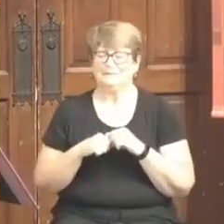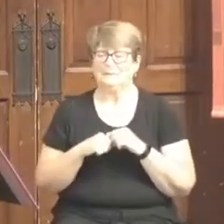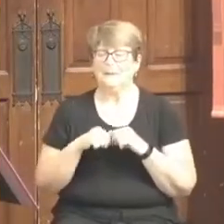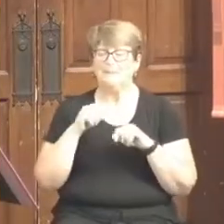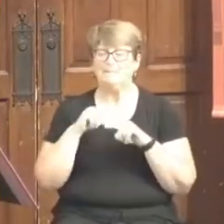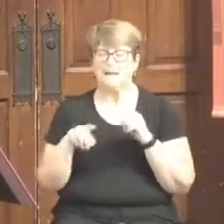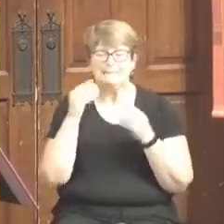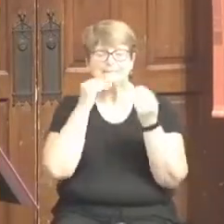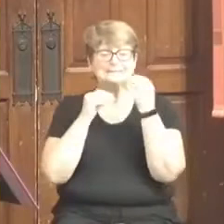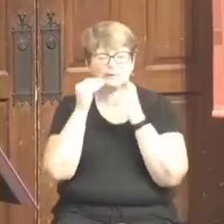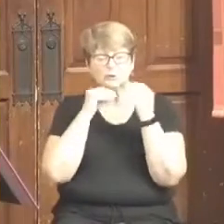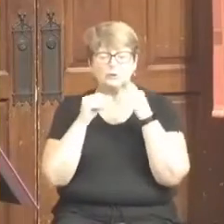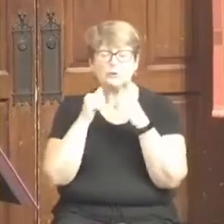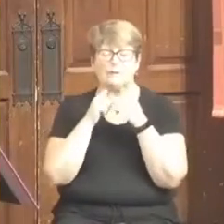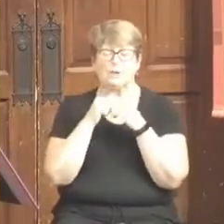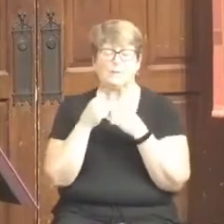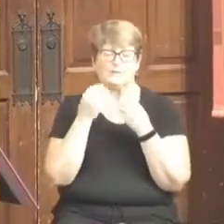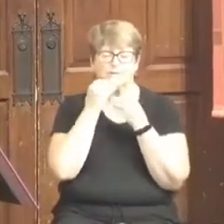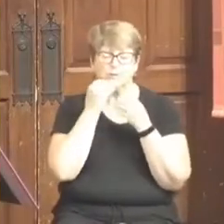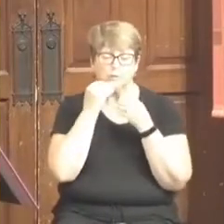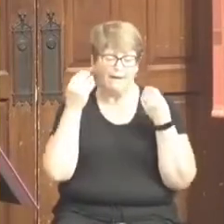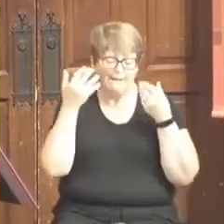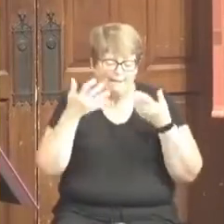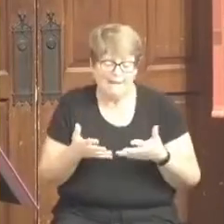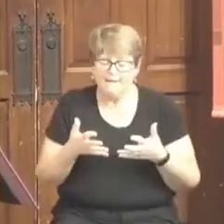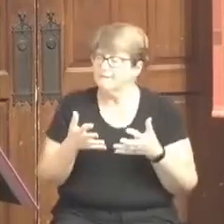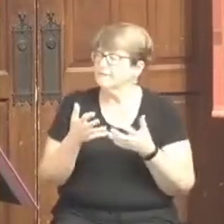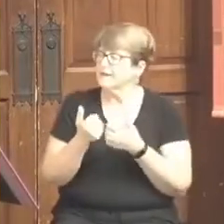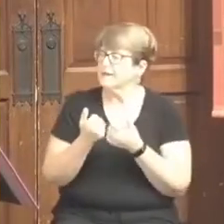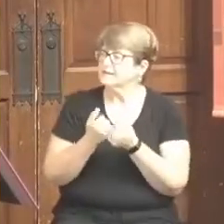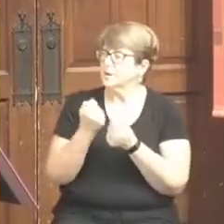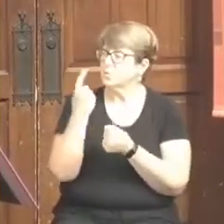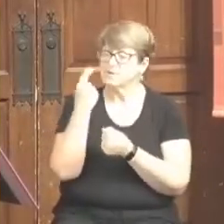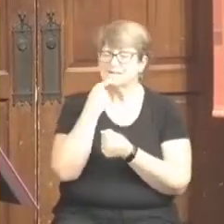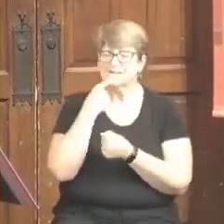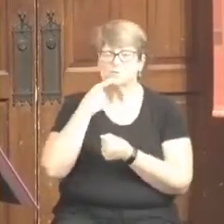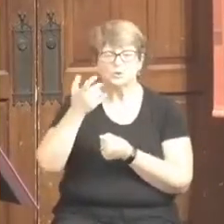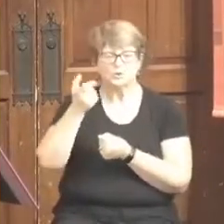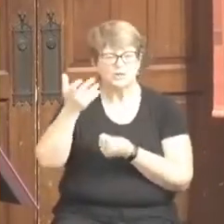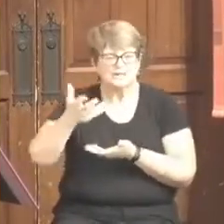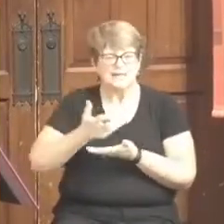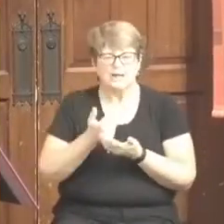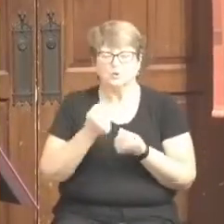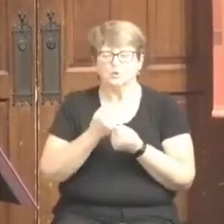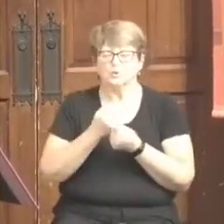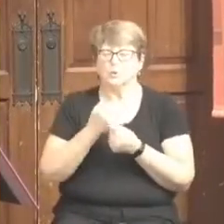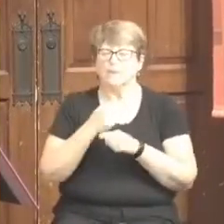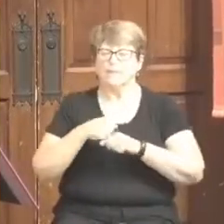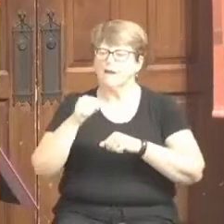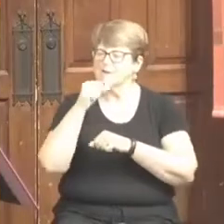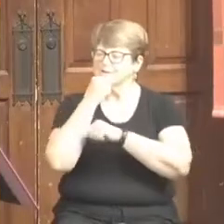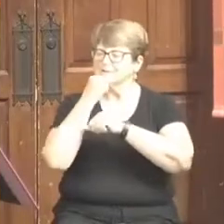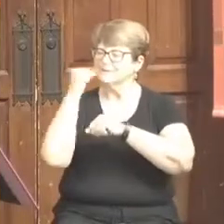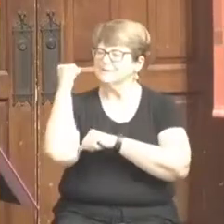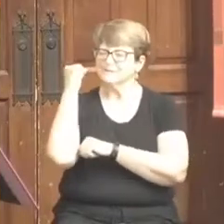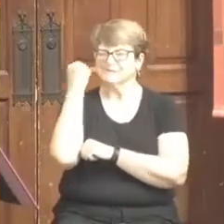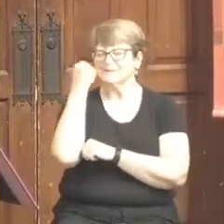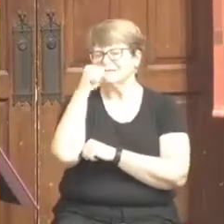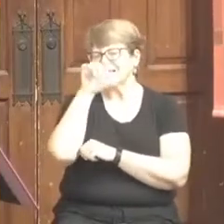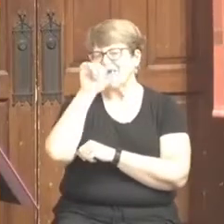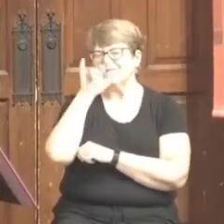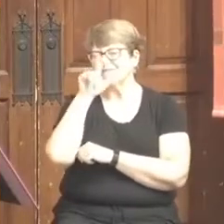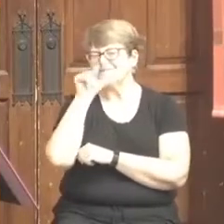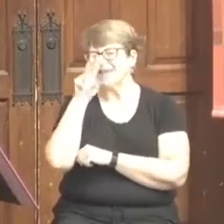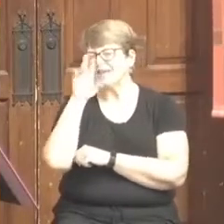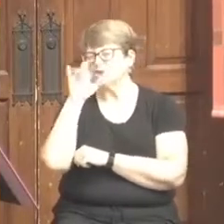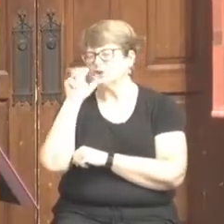There were there were there was food left over. And somebody said, we should take it to the Salvation Army around the corner to help